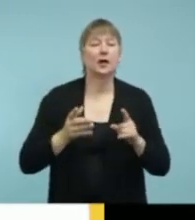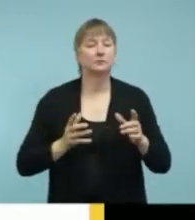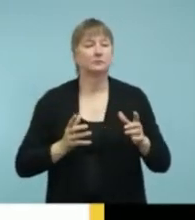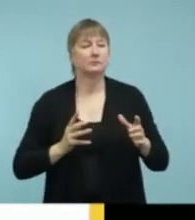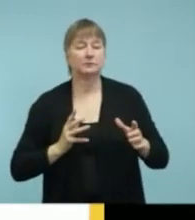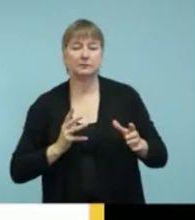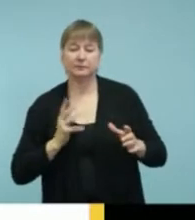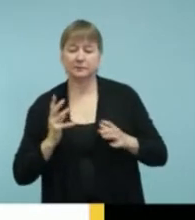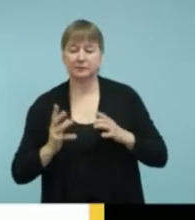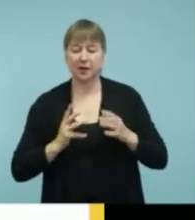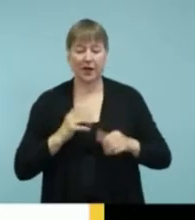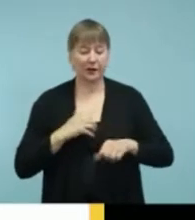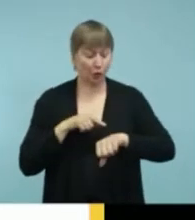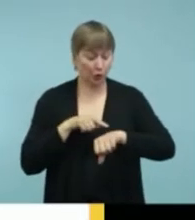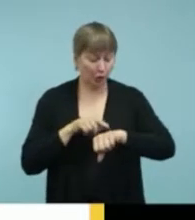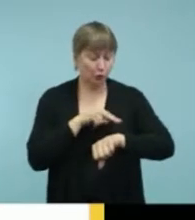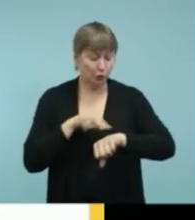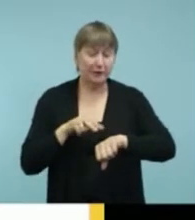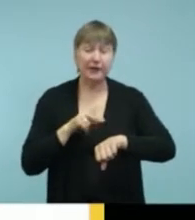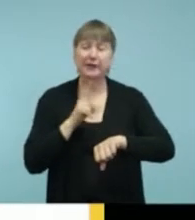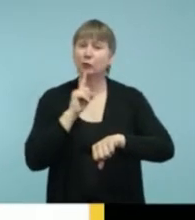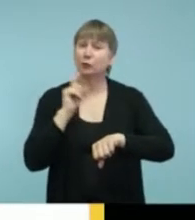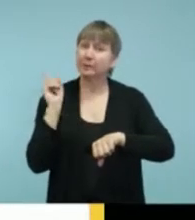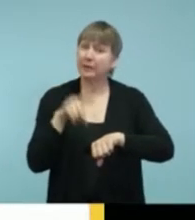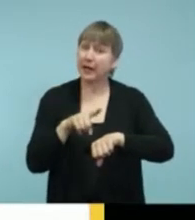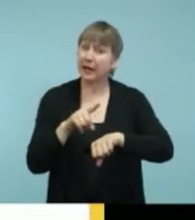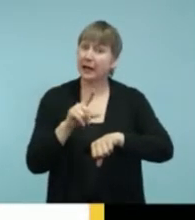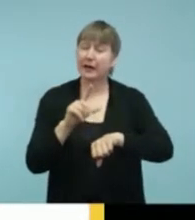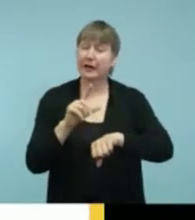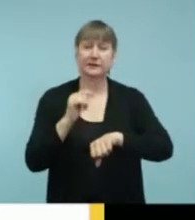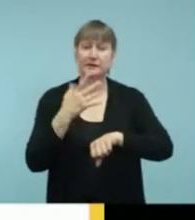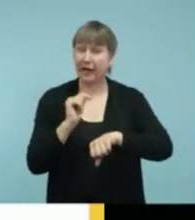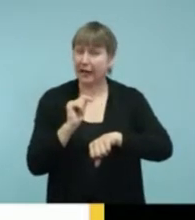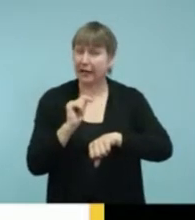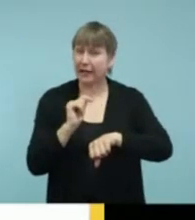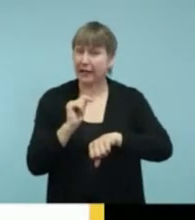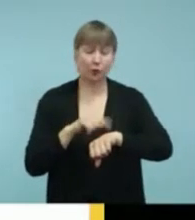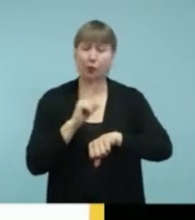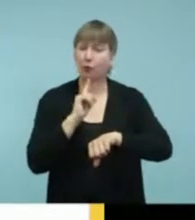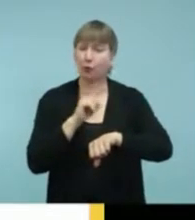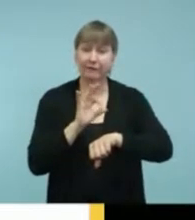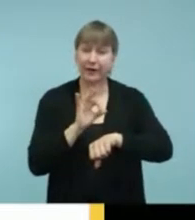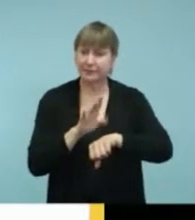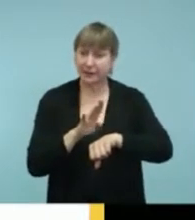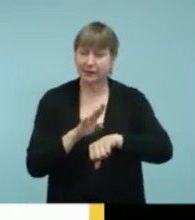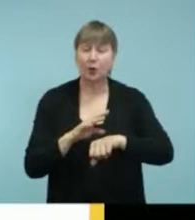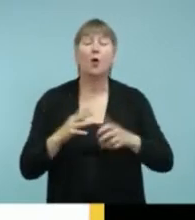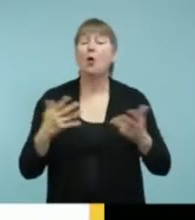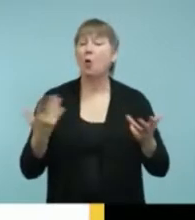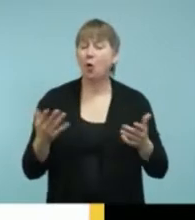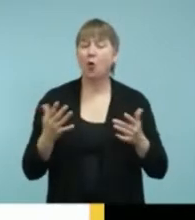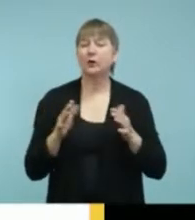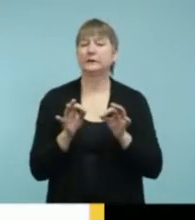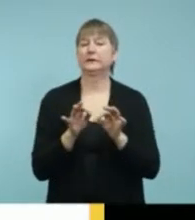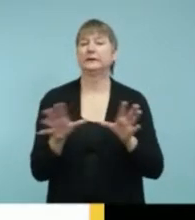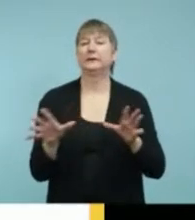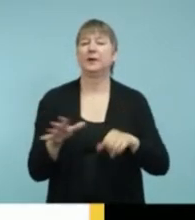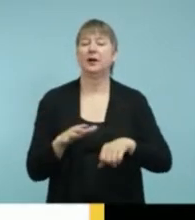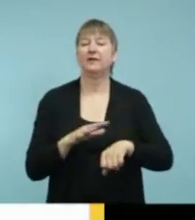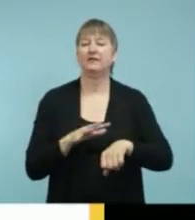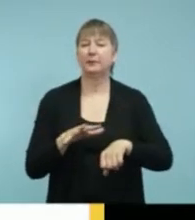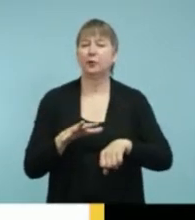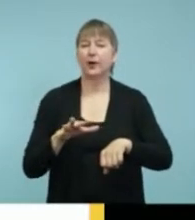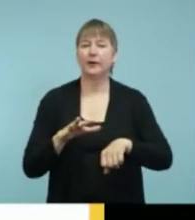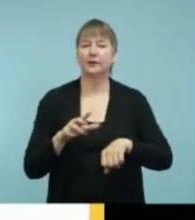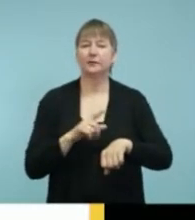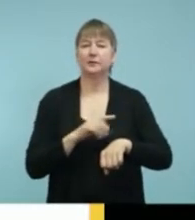reply to text messages or Facebook or all it does is vibrate to let you know, hey, you need to go look